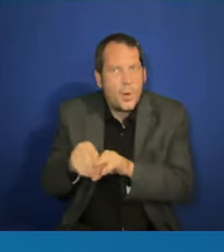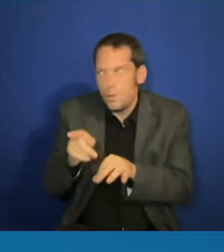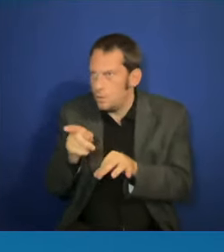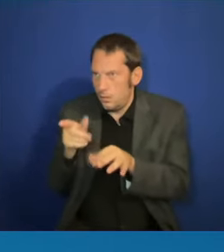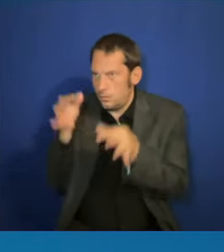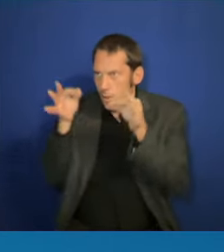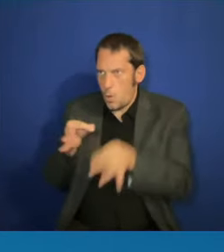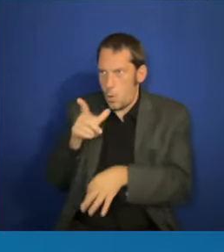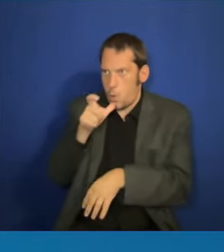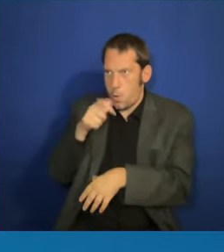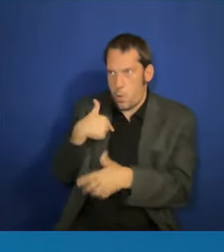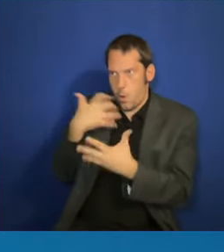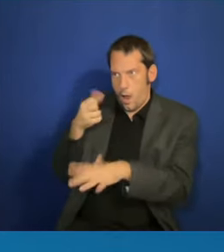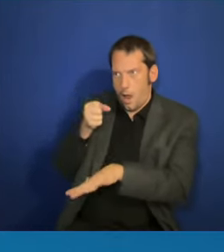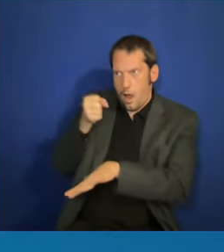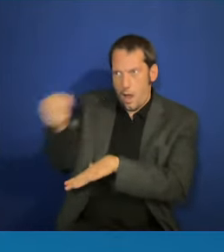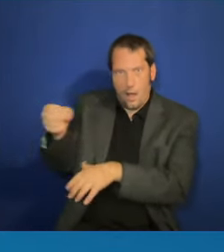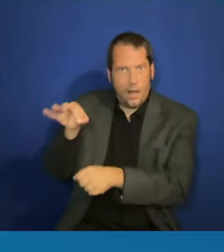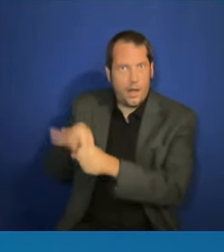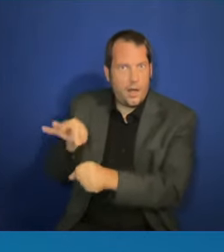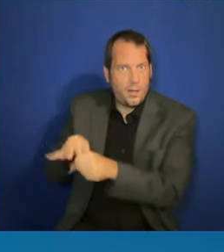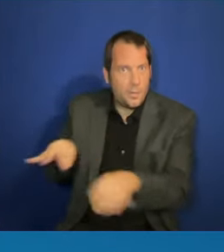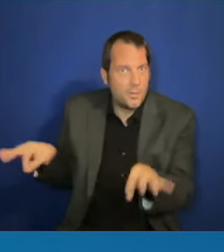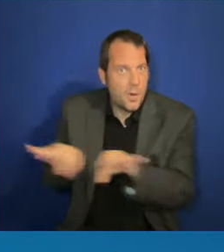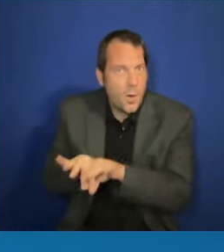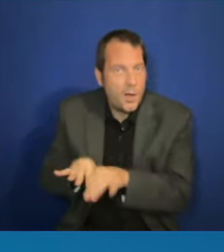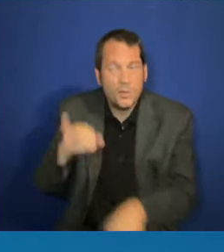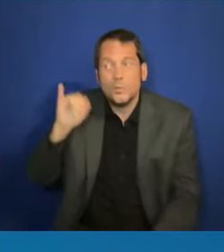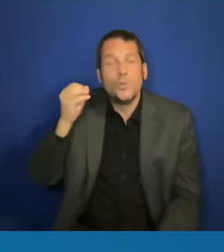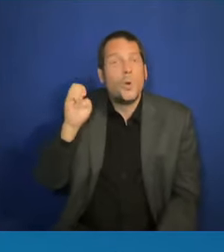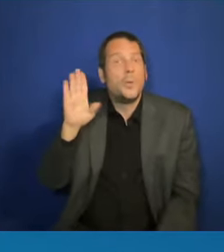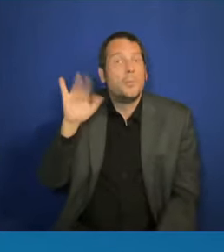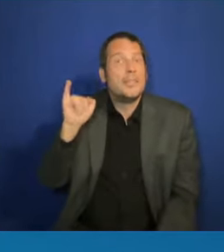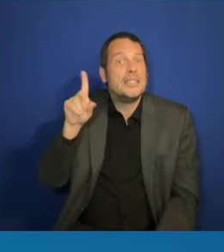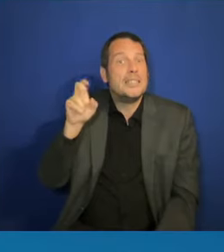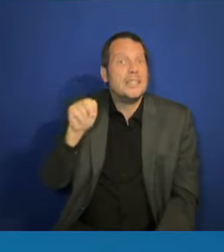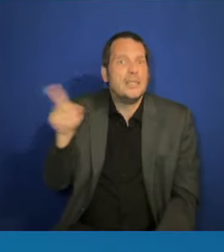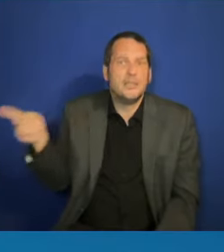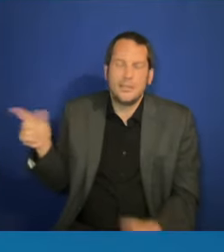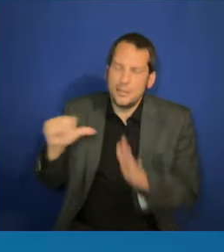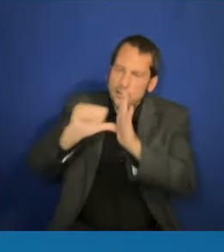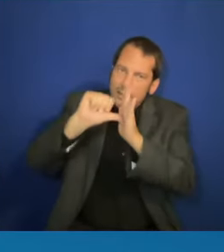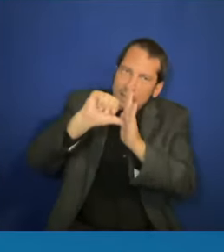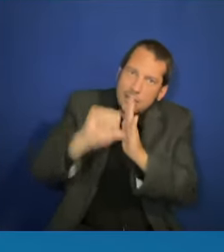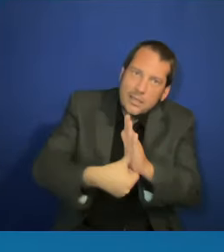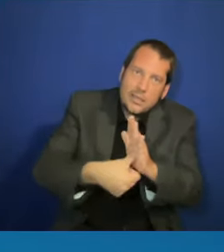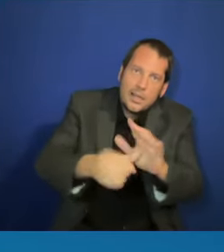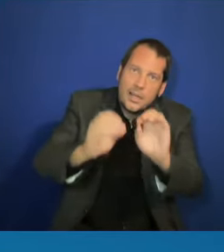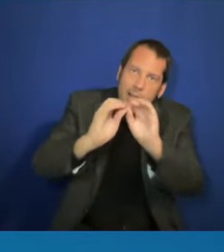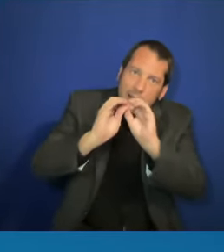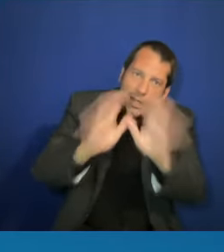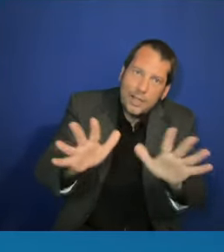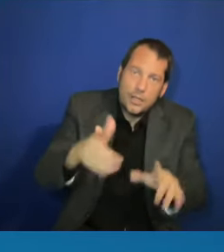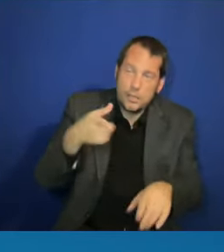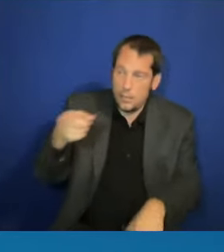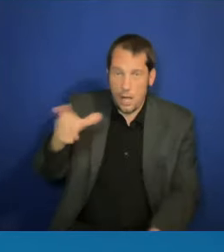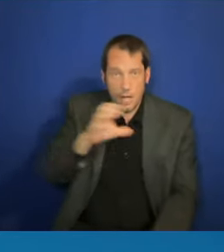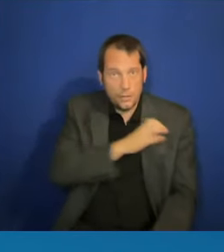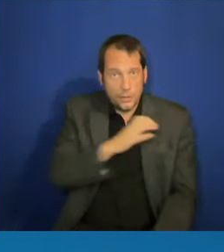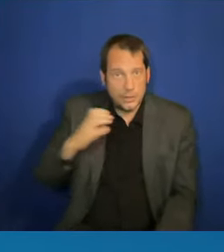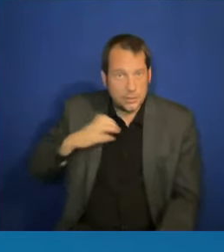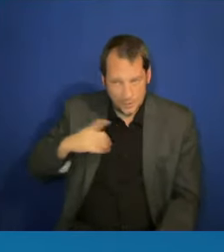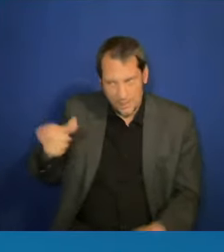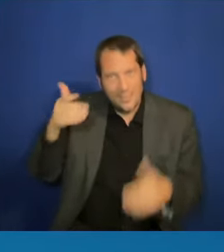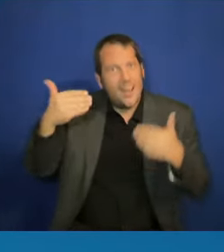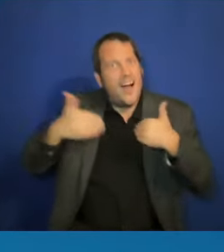States Congress puts back in law the protections of Roe v. Wade, he will sign that bill. Elections matter.